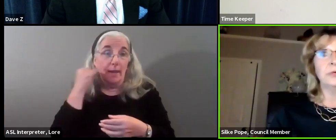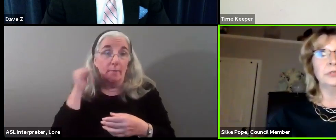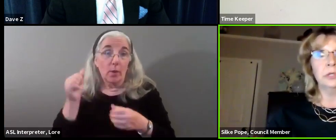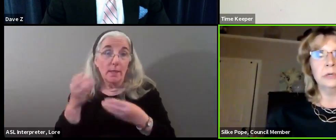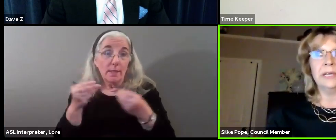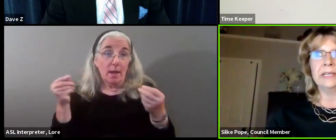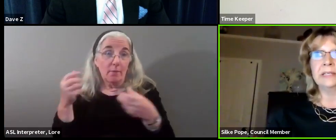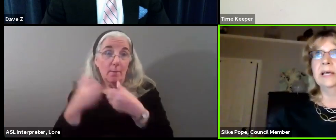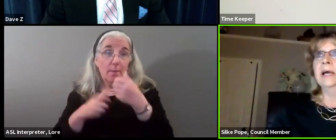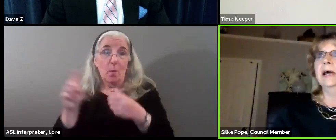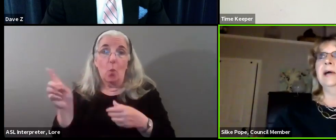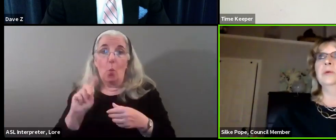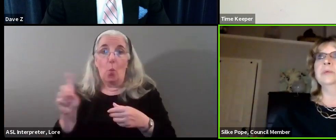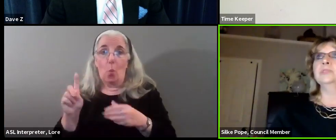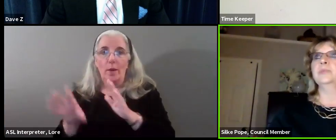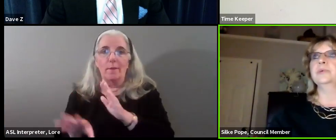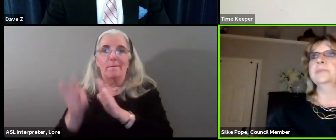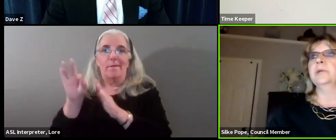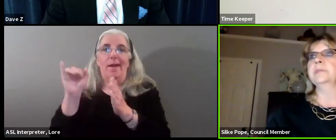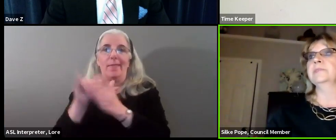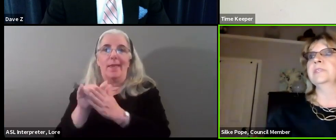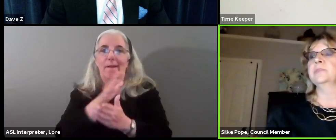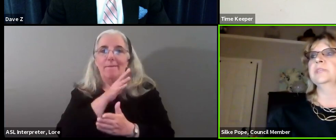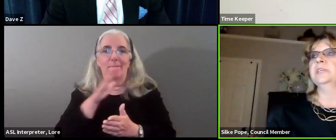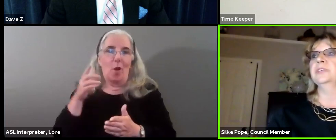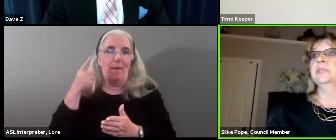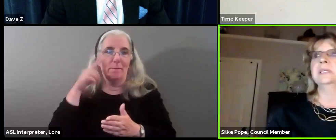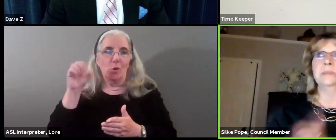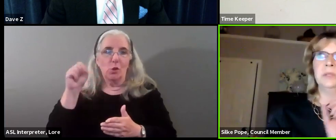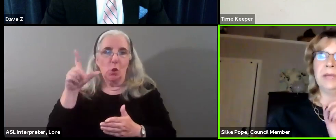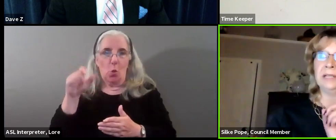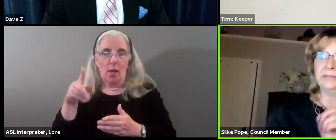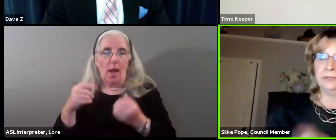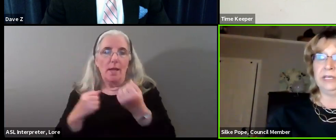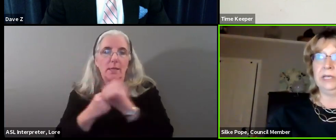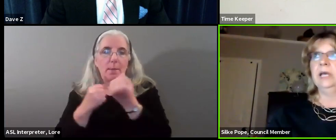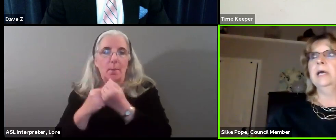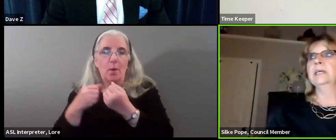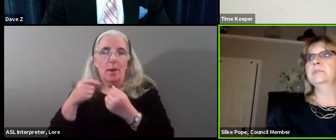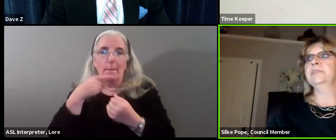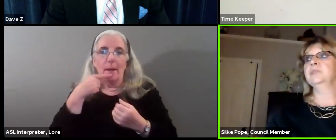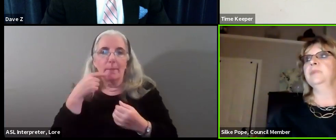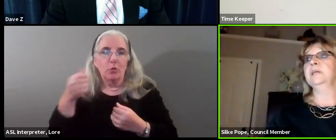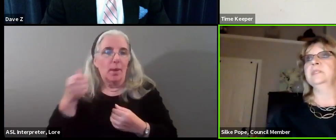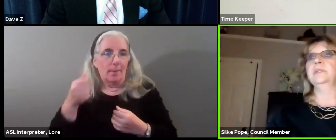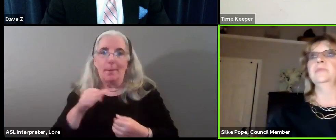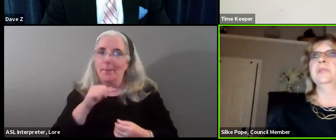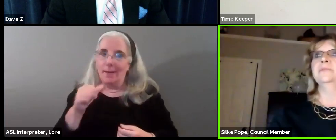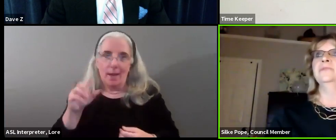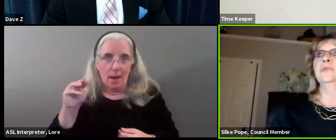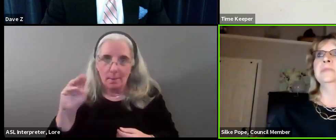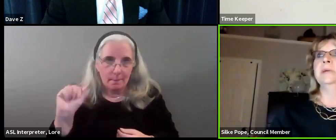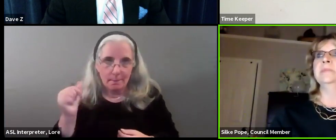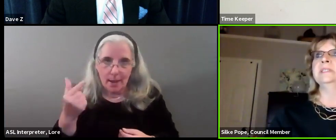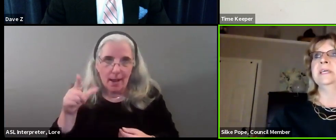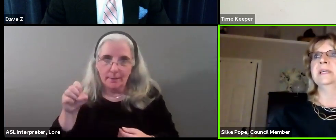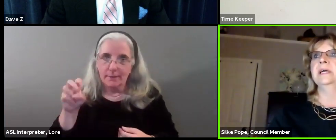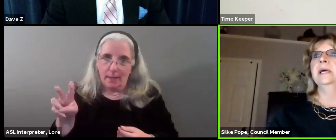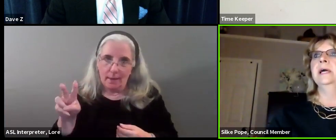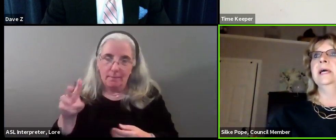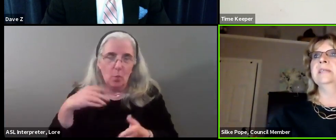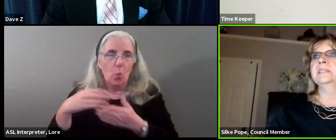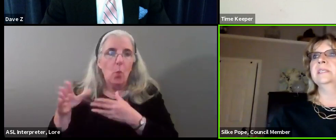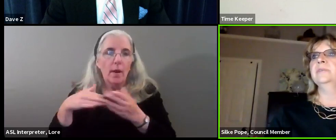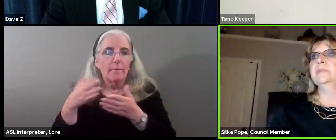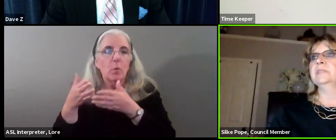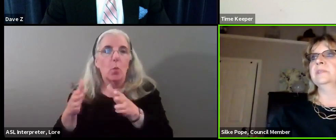of where to locate it. I always support public transportation, except the maglev train, as much as possible in whatever form that may take.